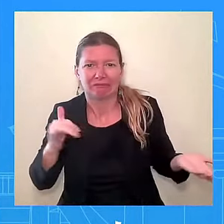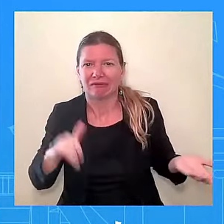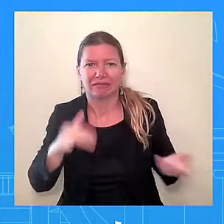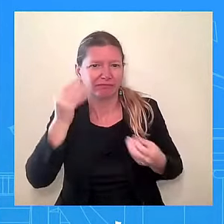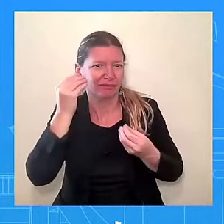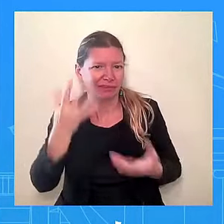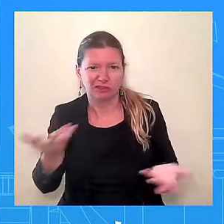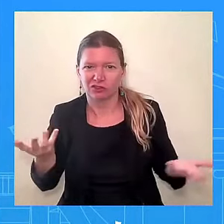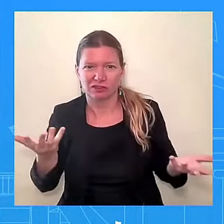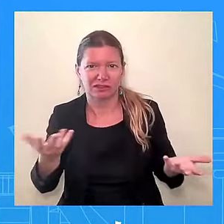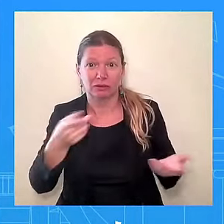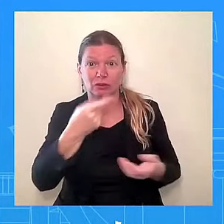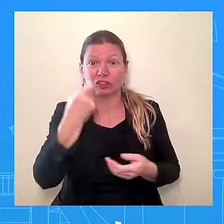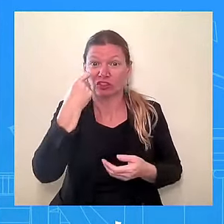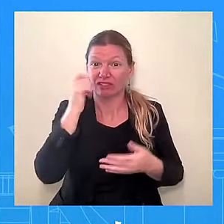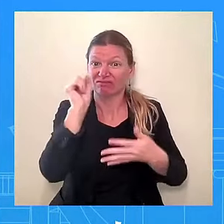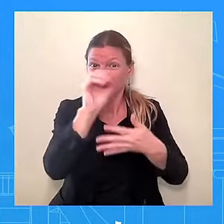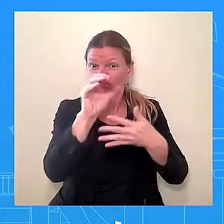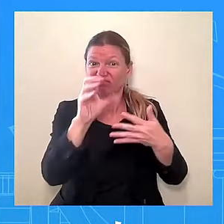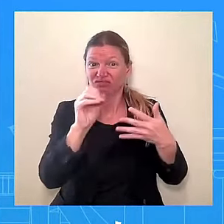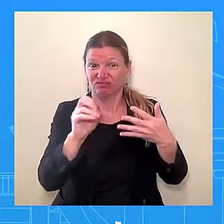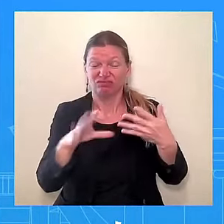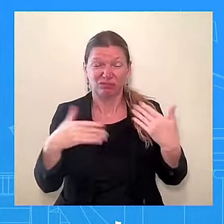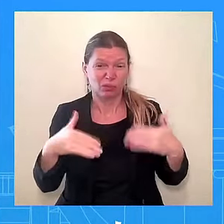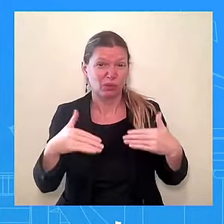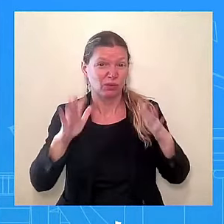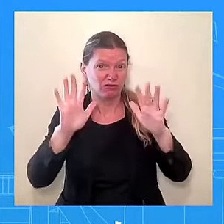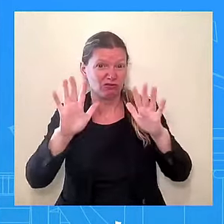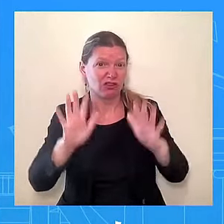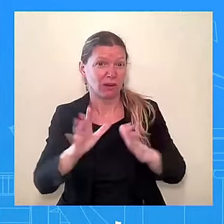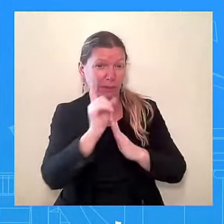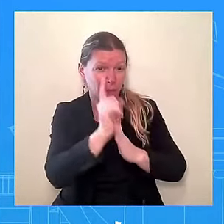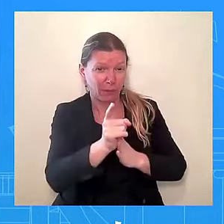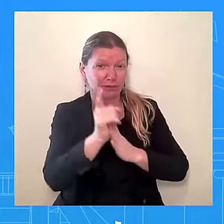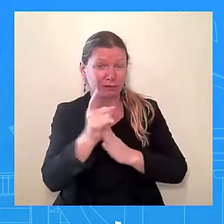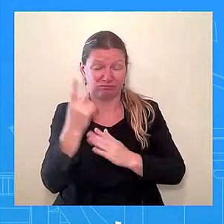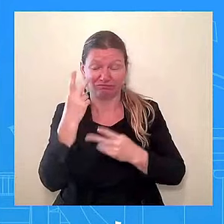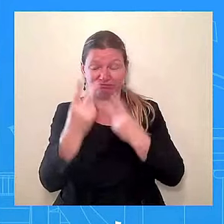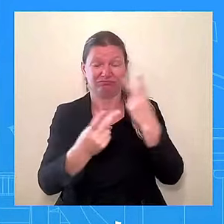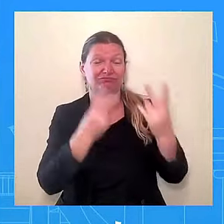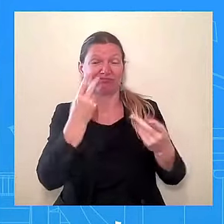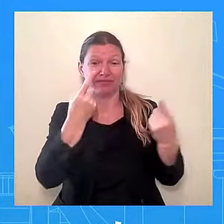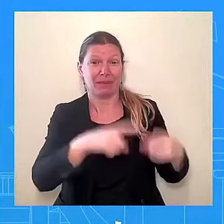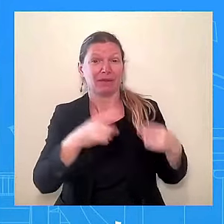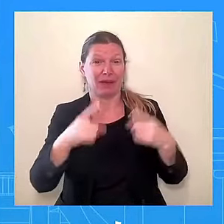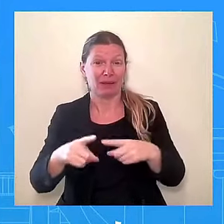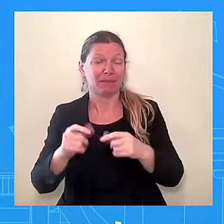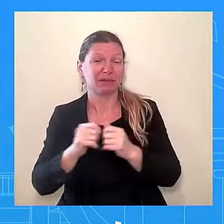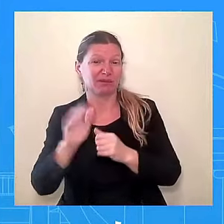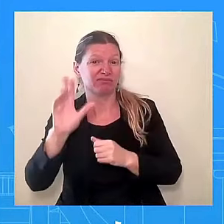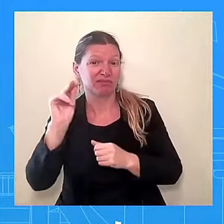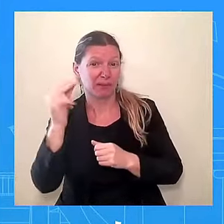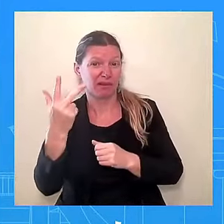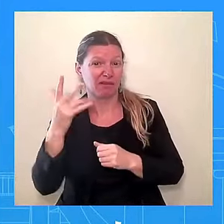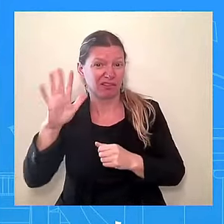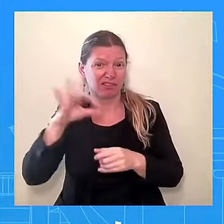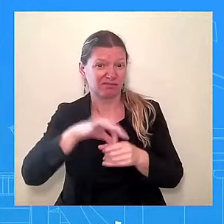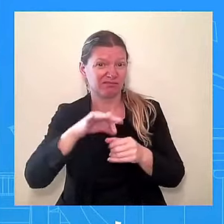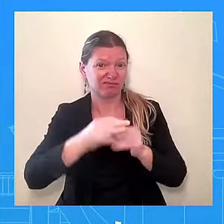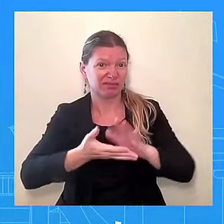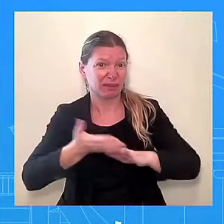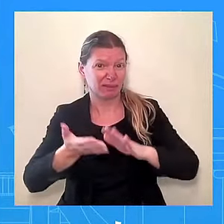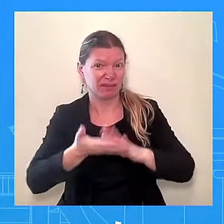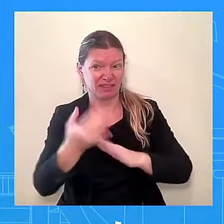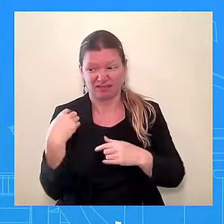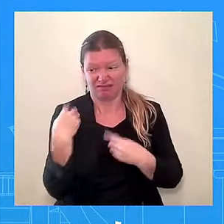moments that we've seen with her campaign over the last week or so. And so, look, I think